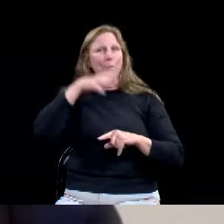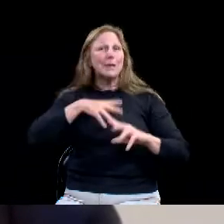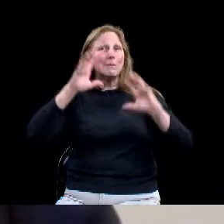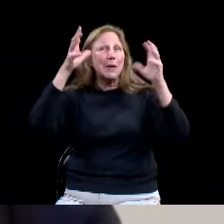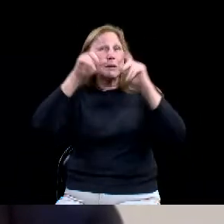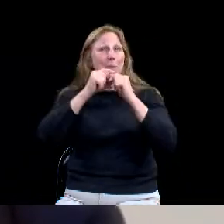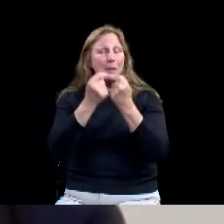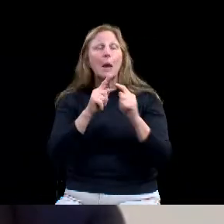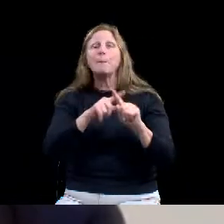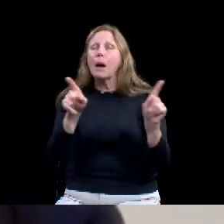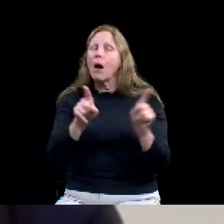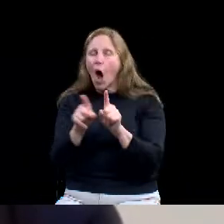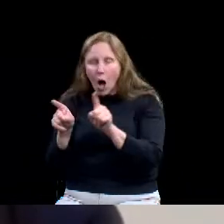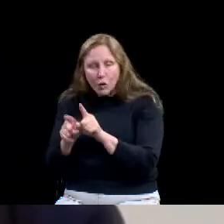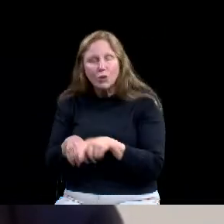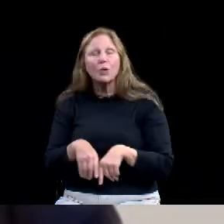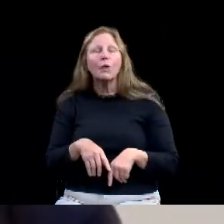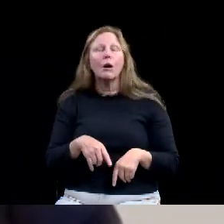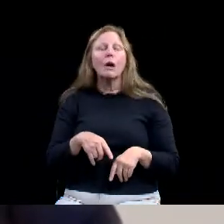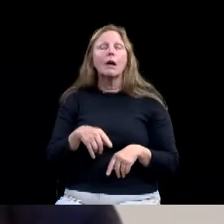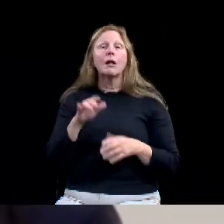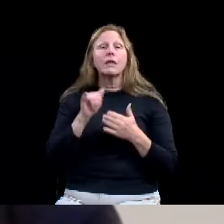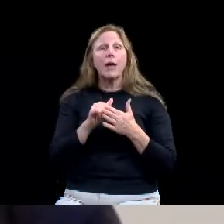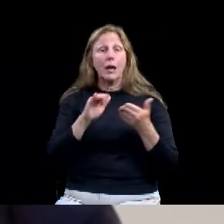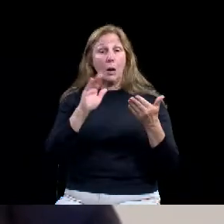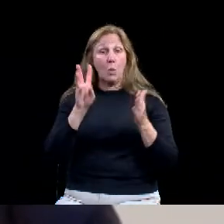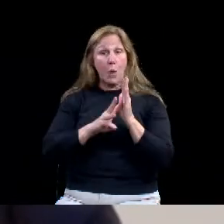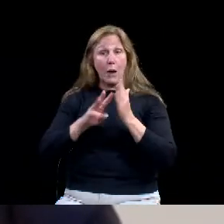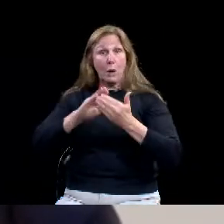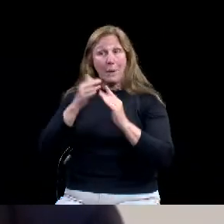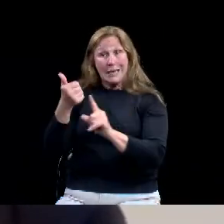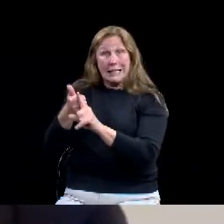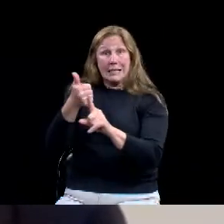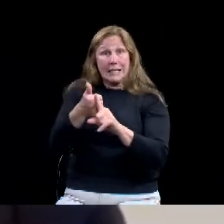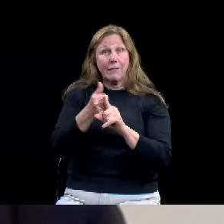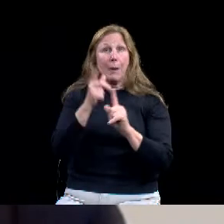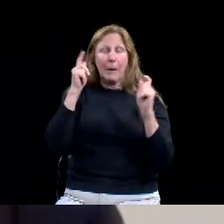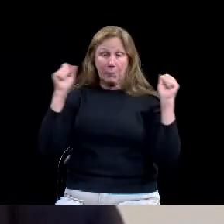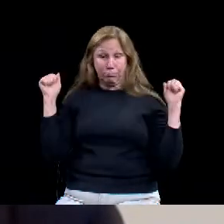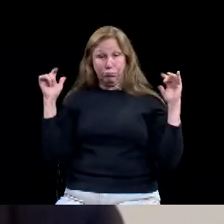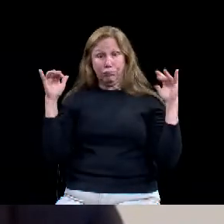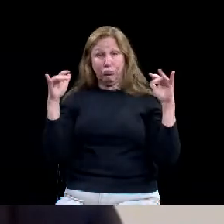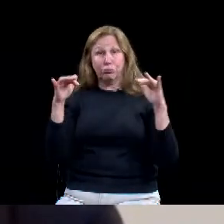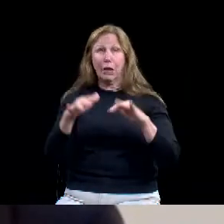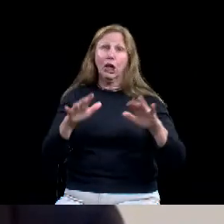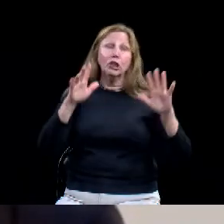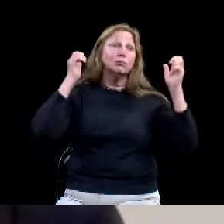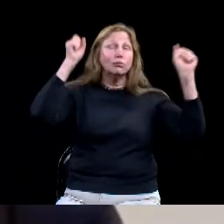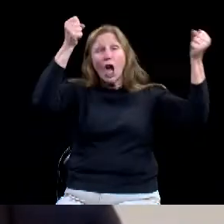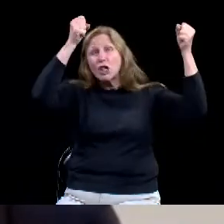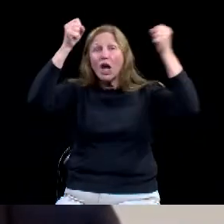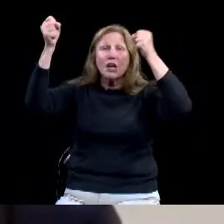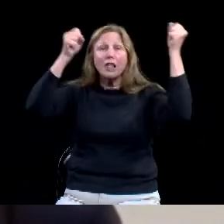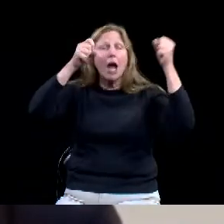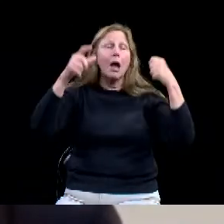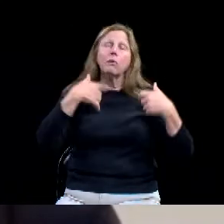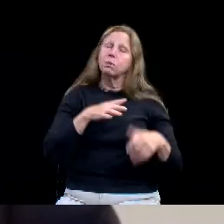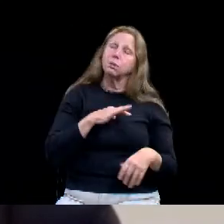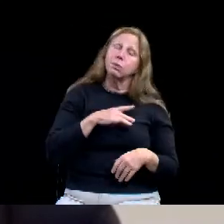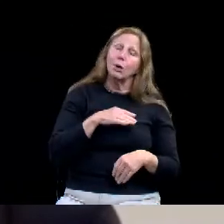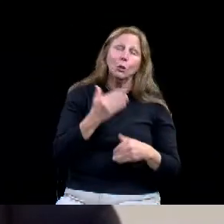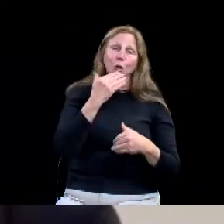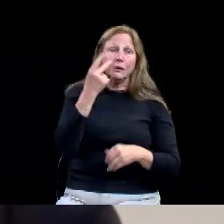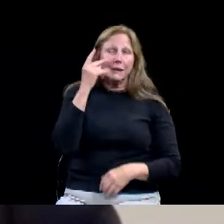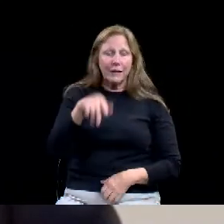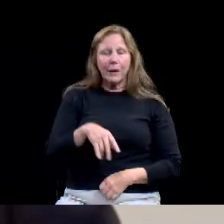Baylor Bears. So I have to say that staff pulled it off without a hitch. It was easy, it was fun, so